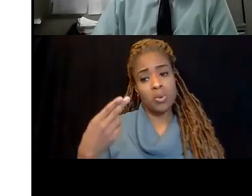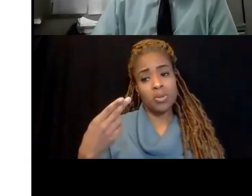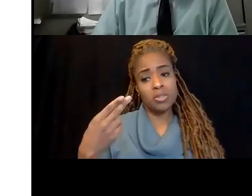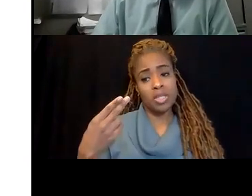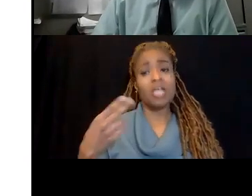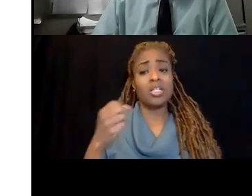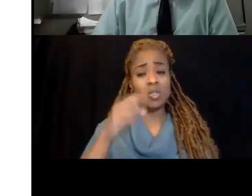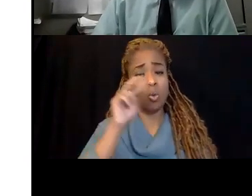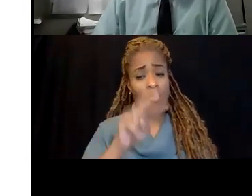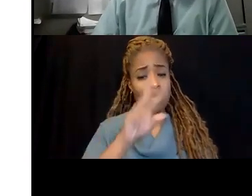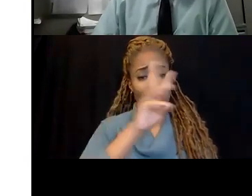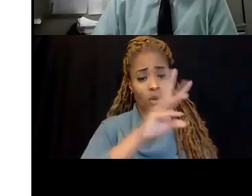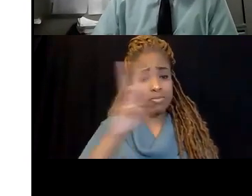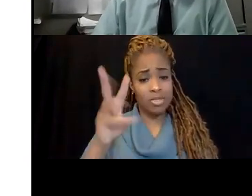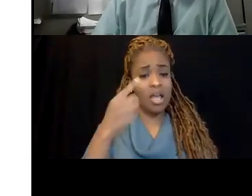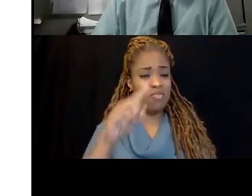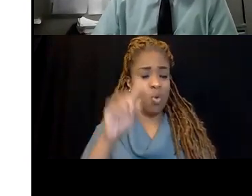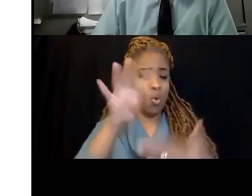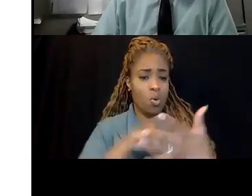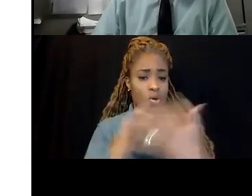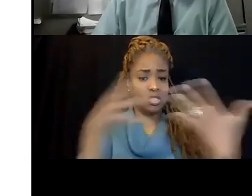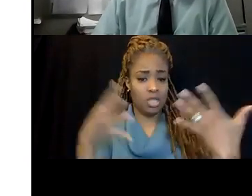Please check the website for the schedule.